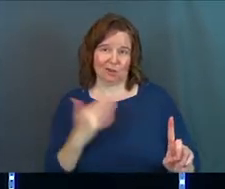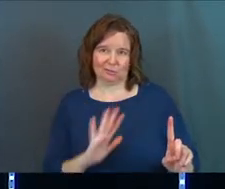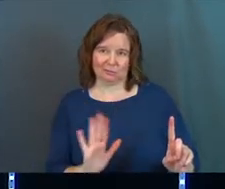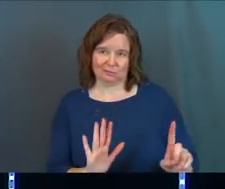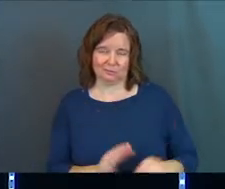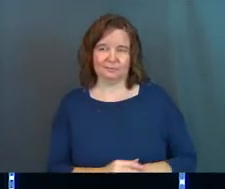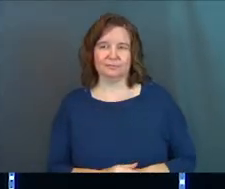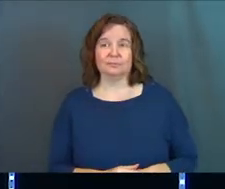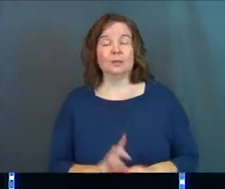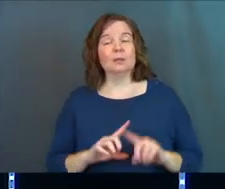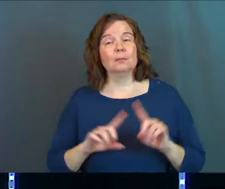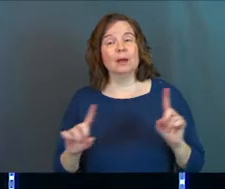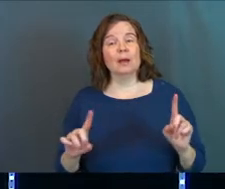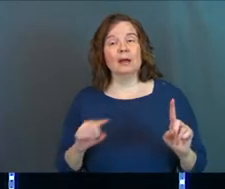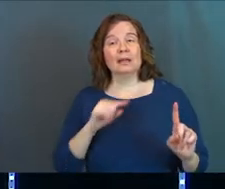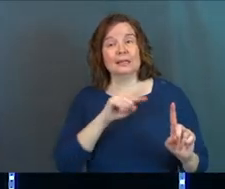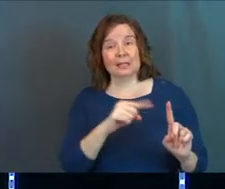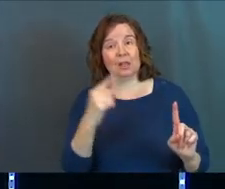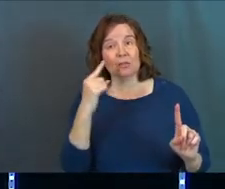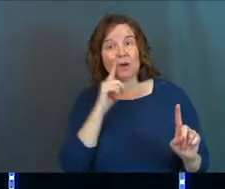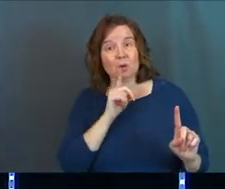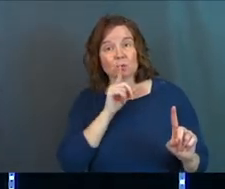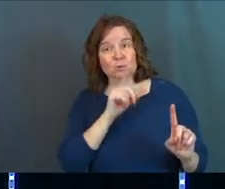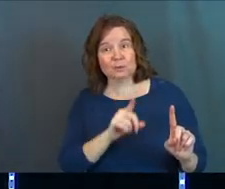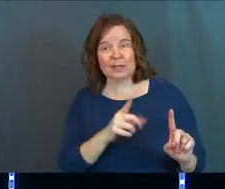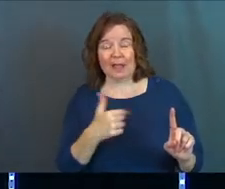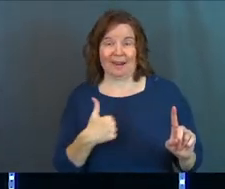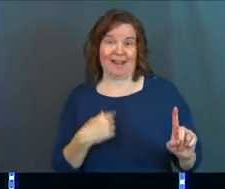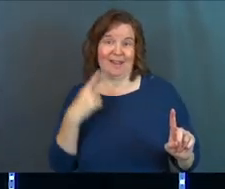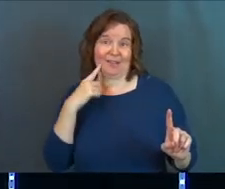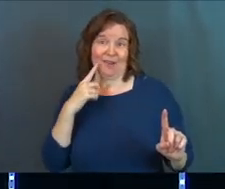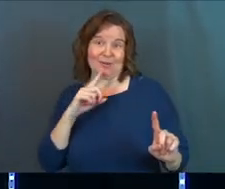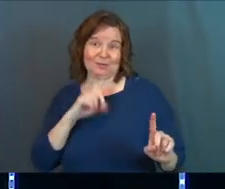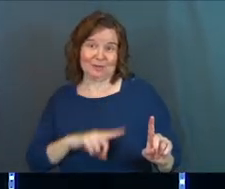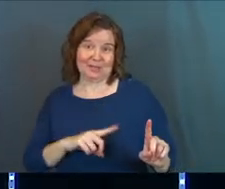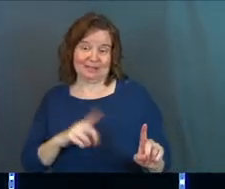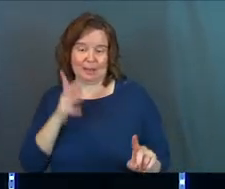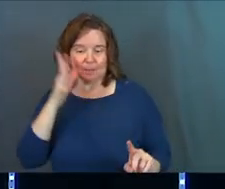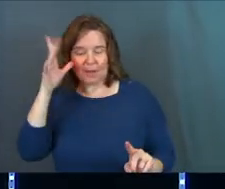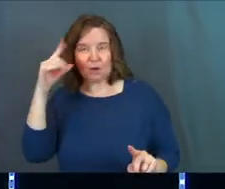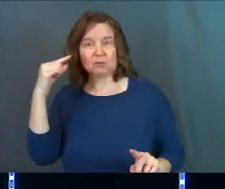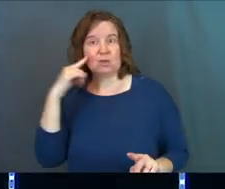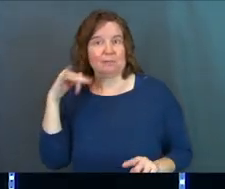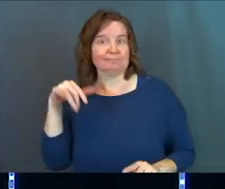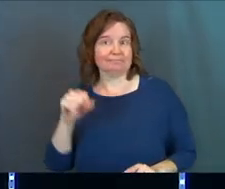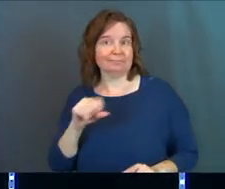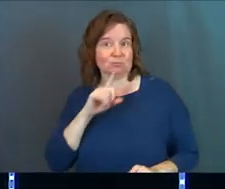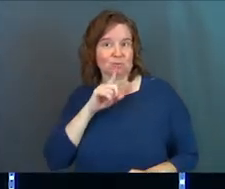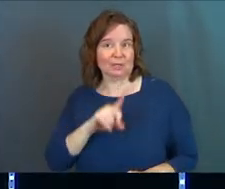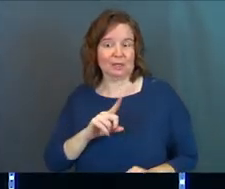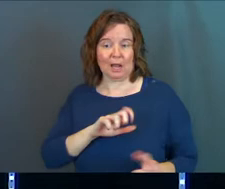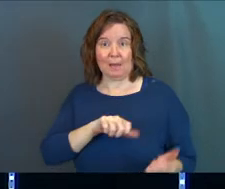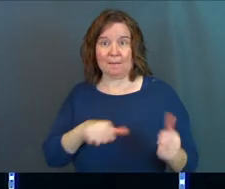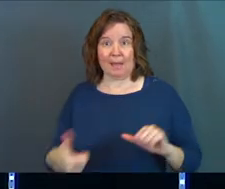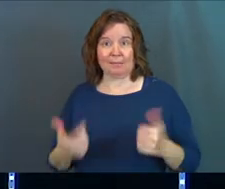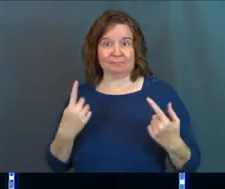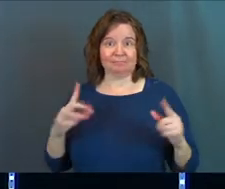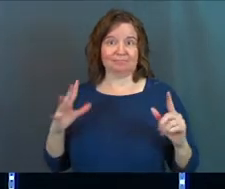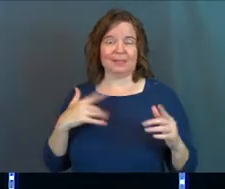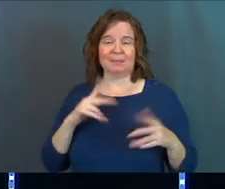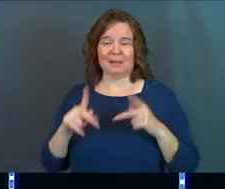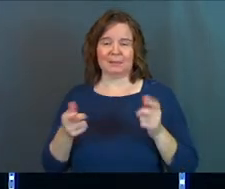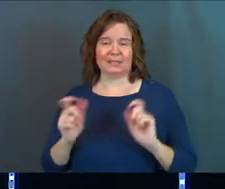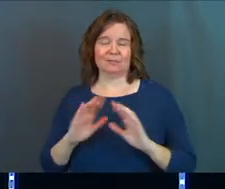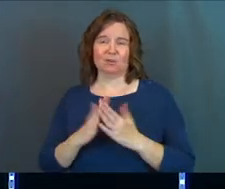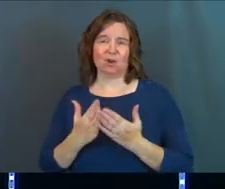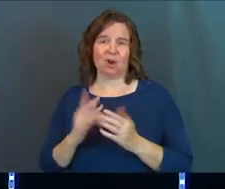but he thought it was, and I thought it was. Parents thought it was. Went and got baptized, and people give